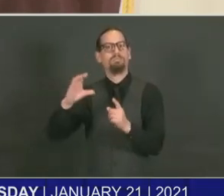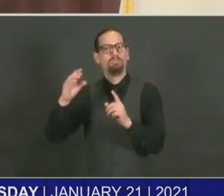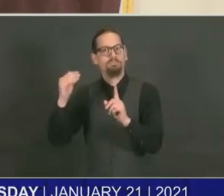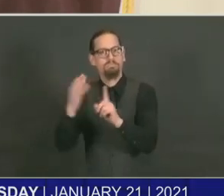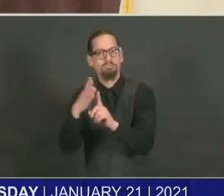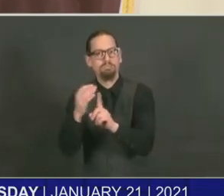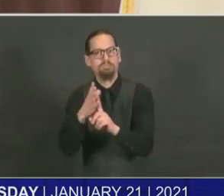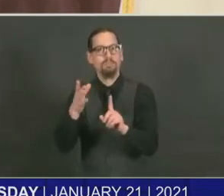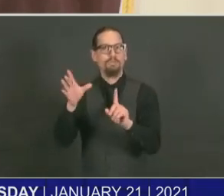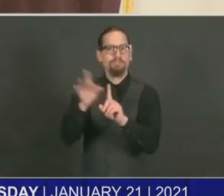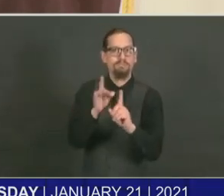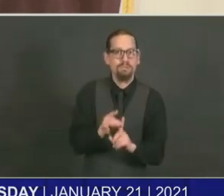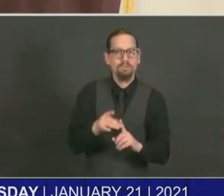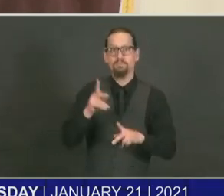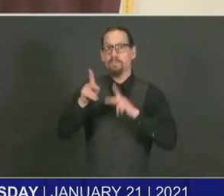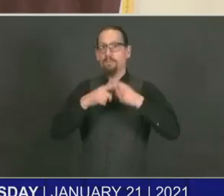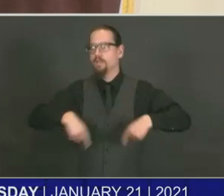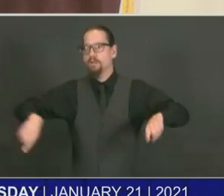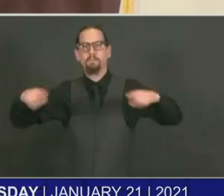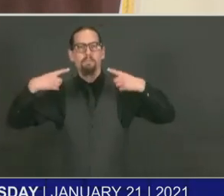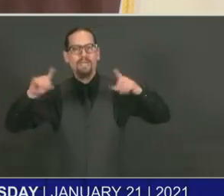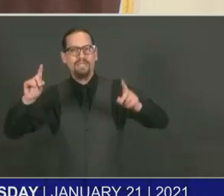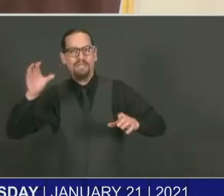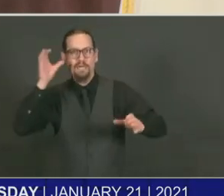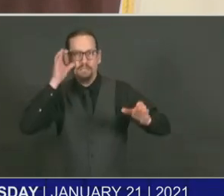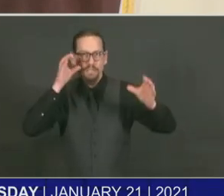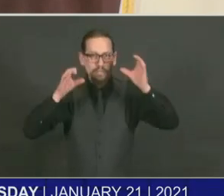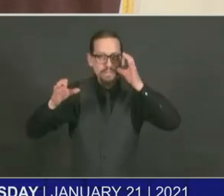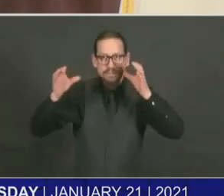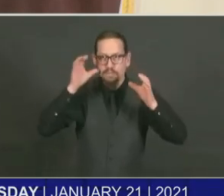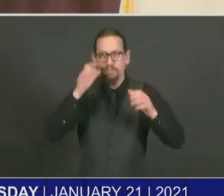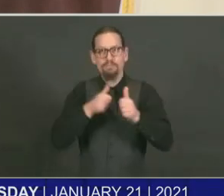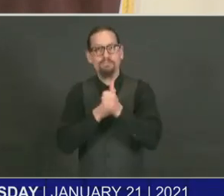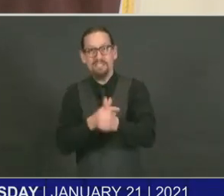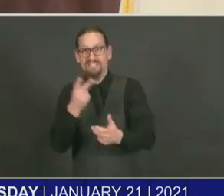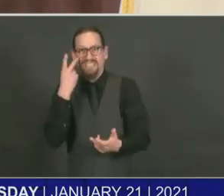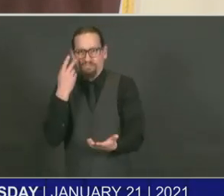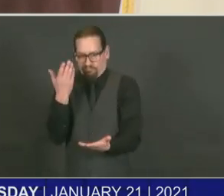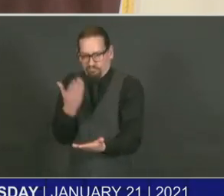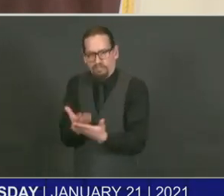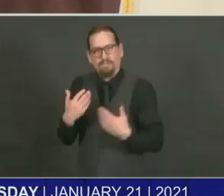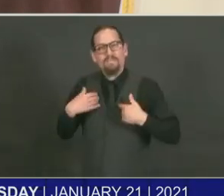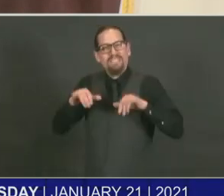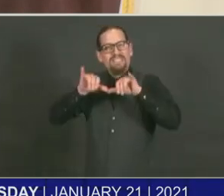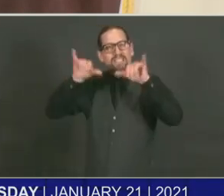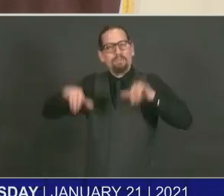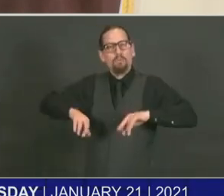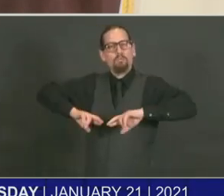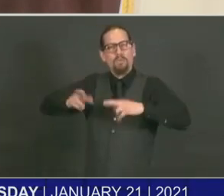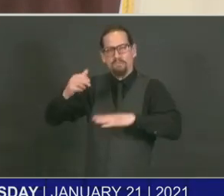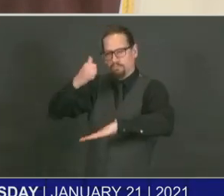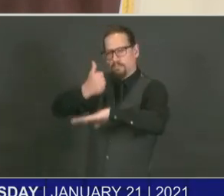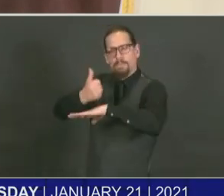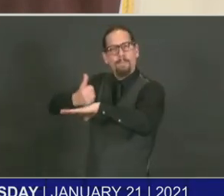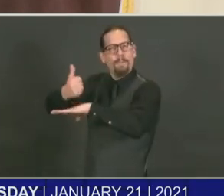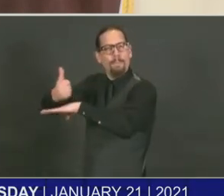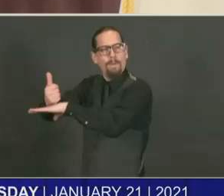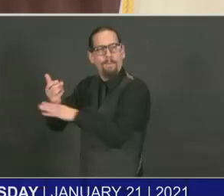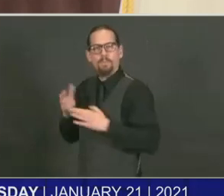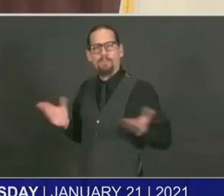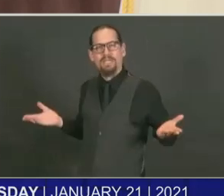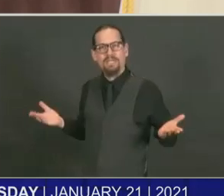We're encouraging you to take advantage of the systems that we have built so that we can see this. There were 20